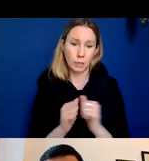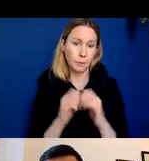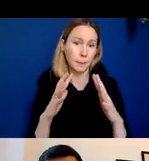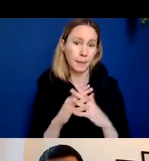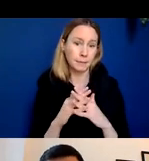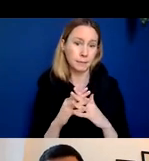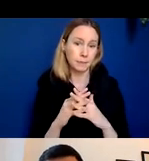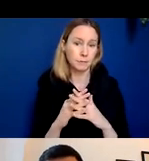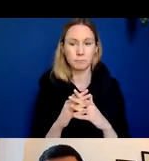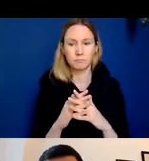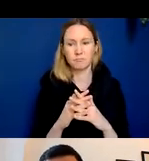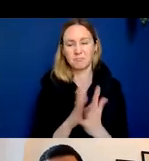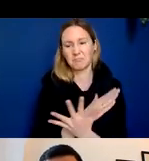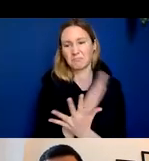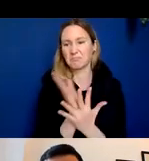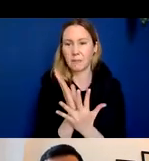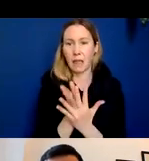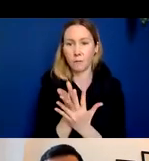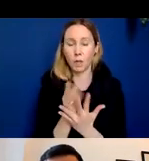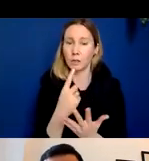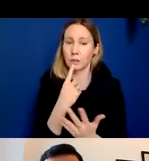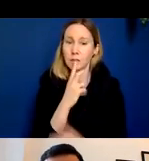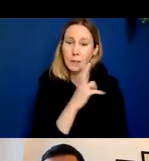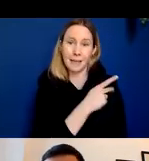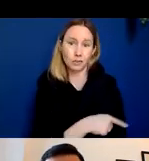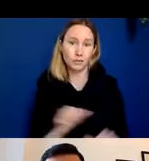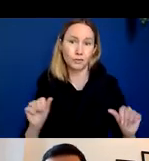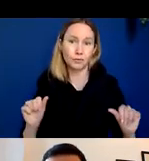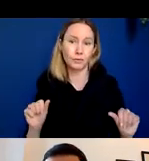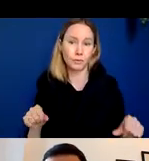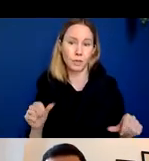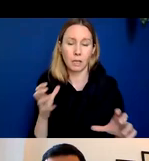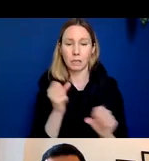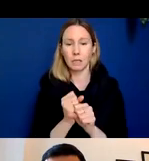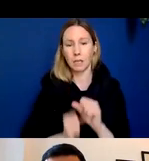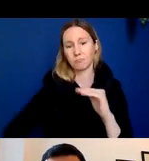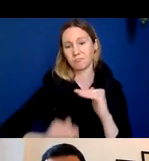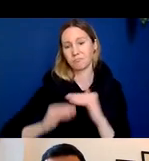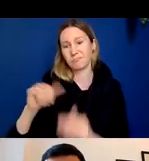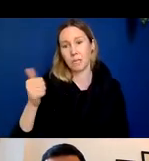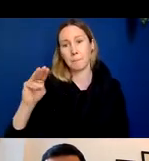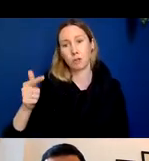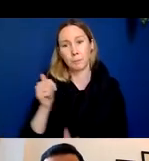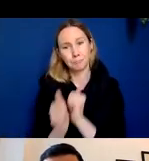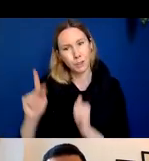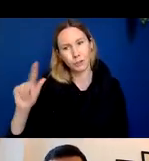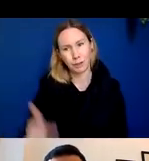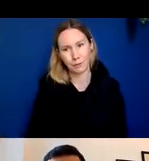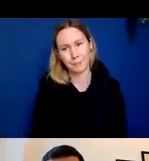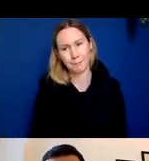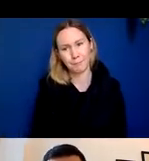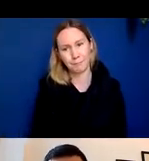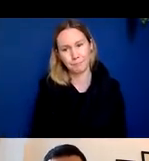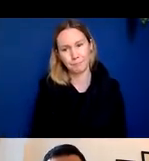kind of halfway through and patients could then get all the way up to 10 mg per kg in the high dose